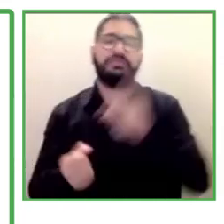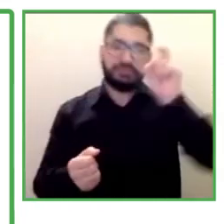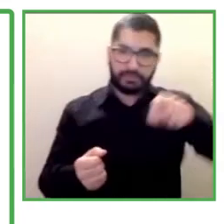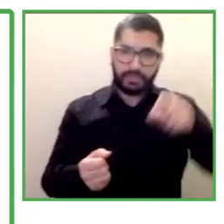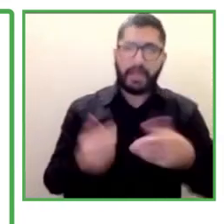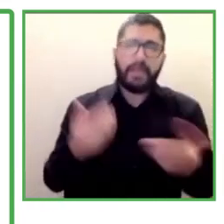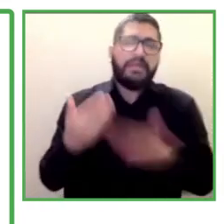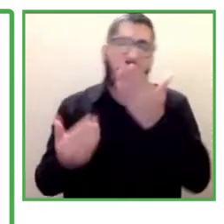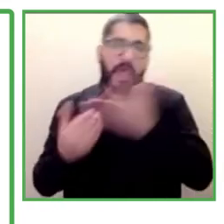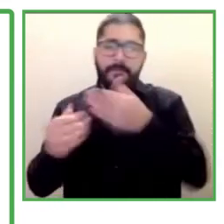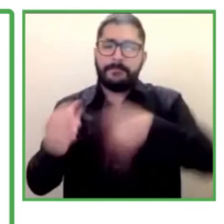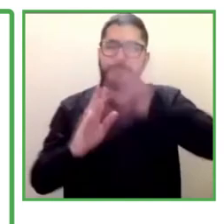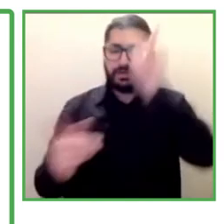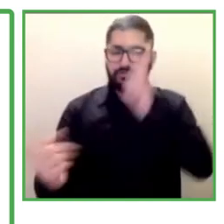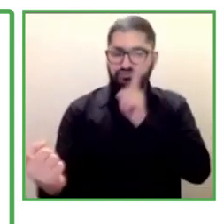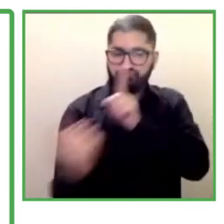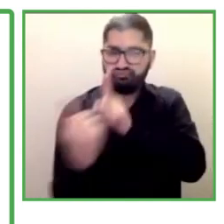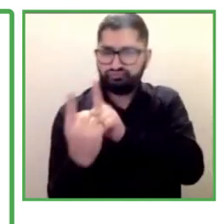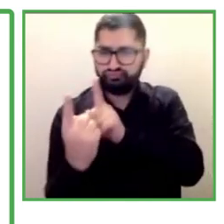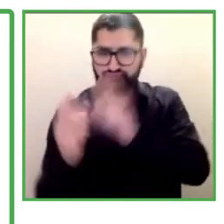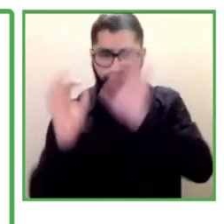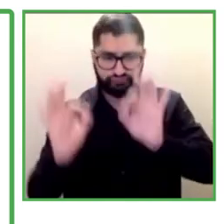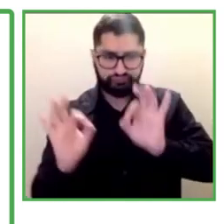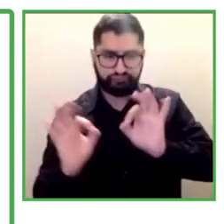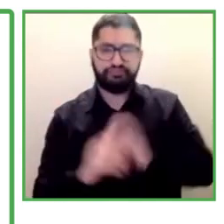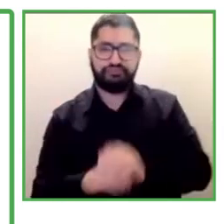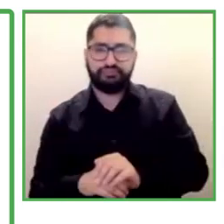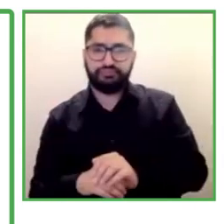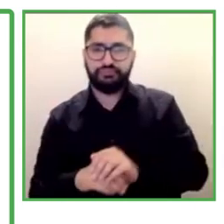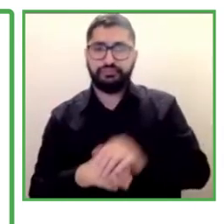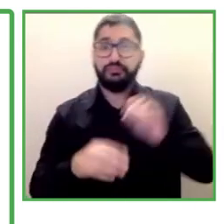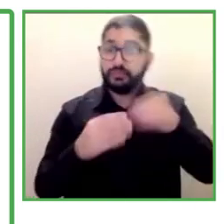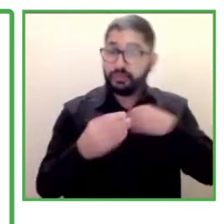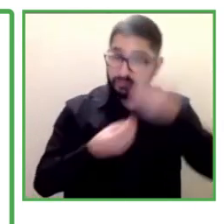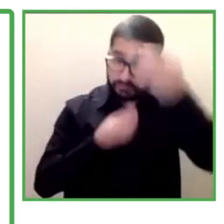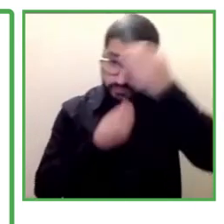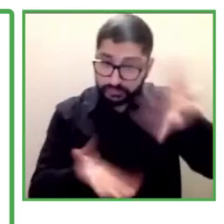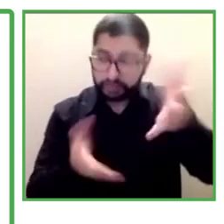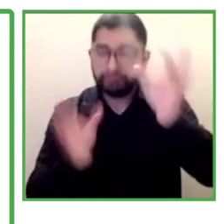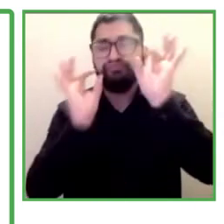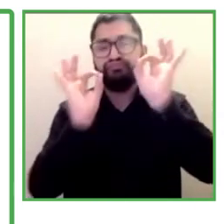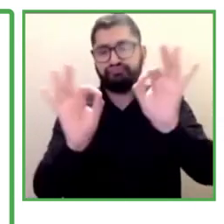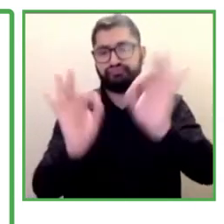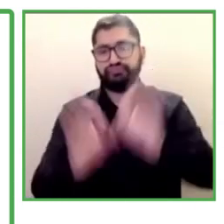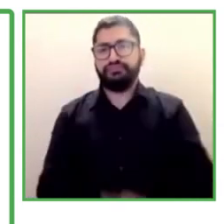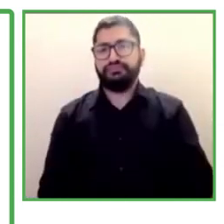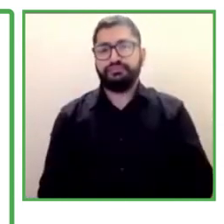so that we can move these questions and inquiries.